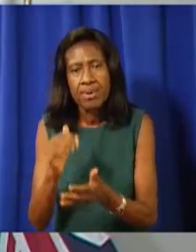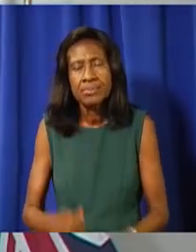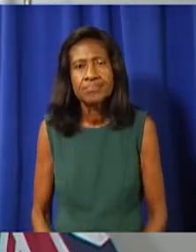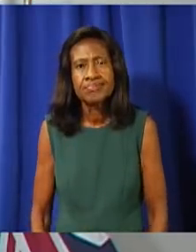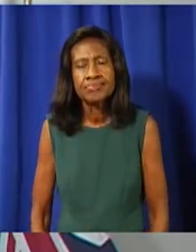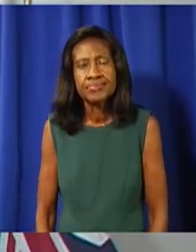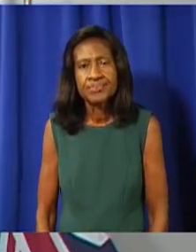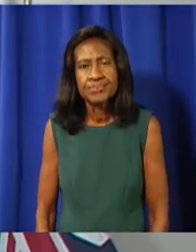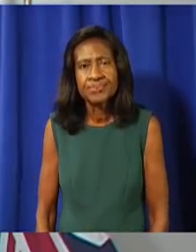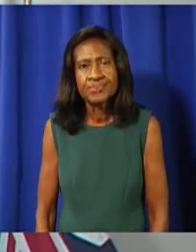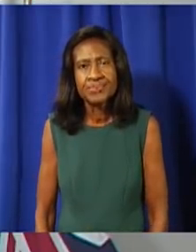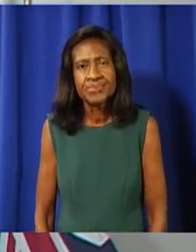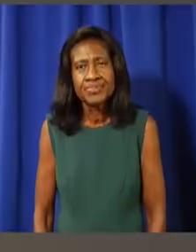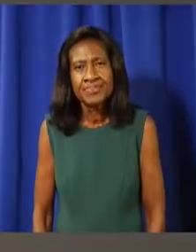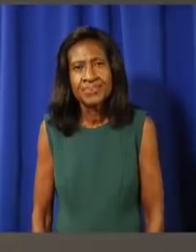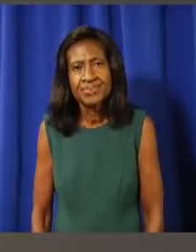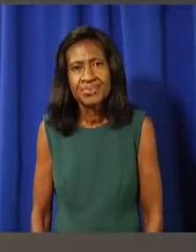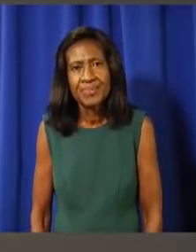God, I love Wendy.